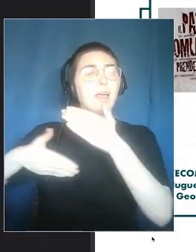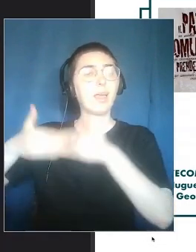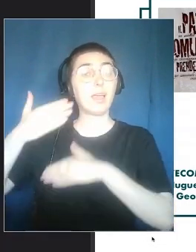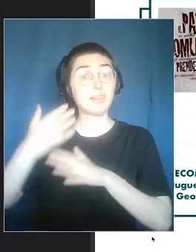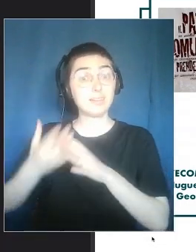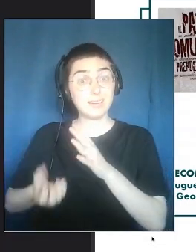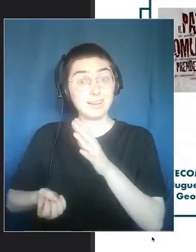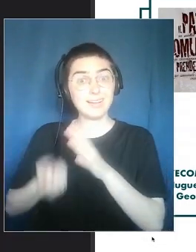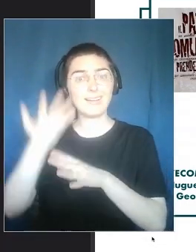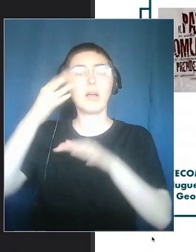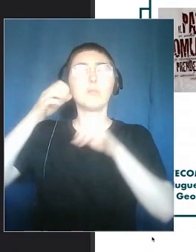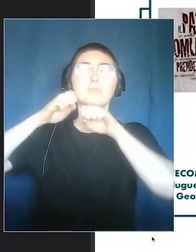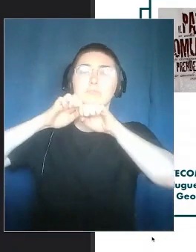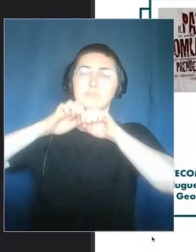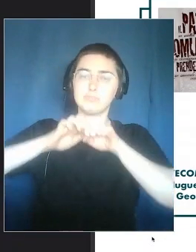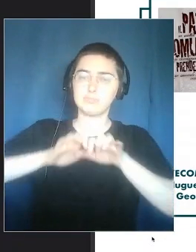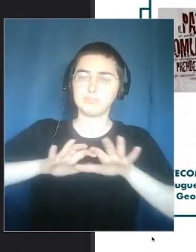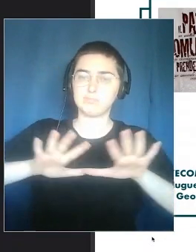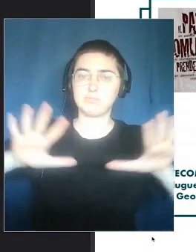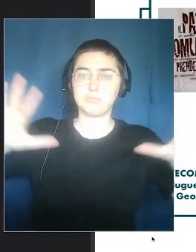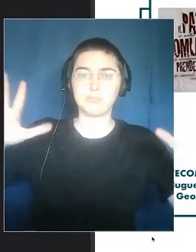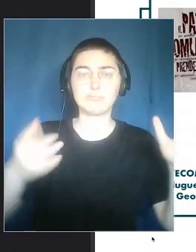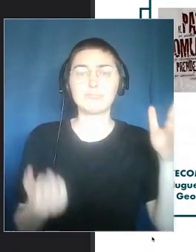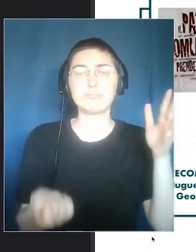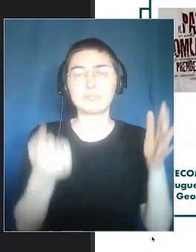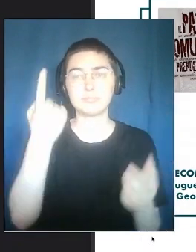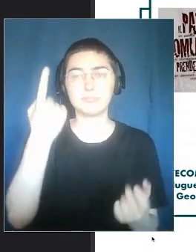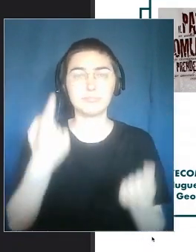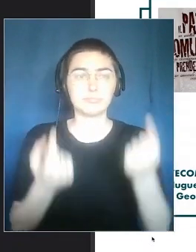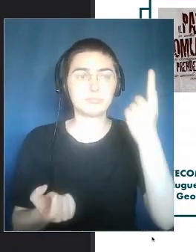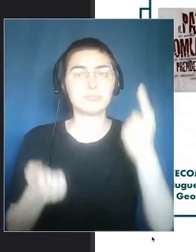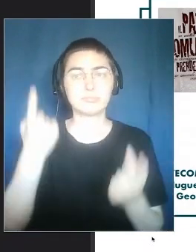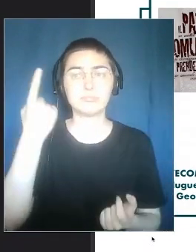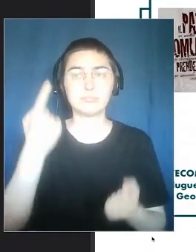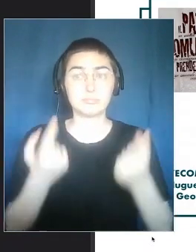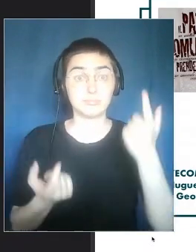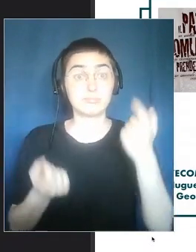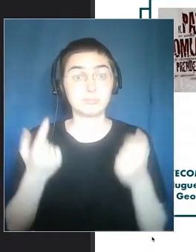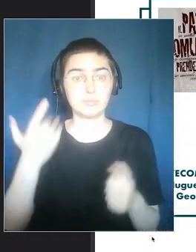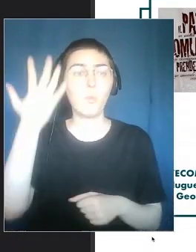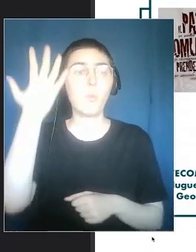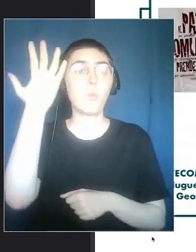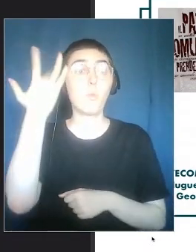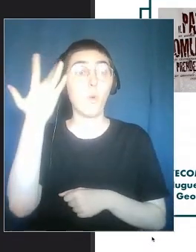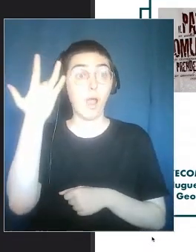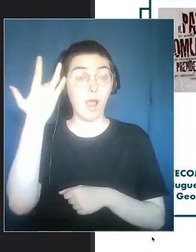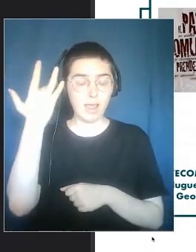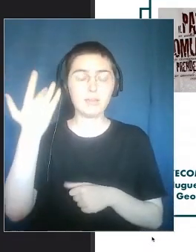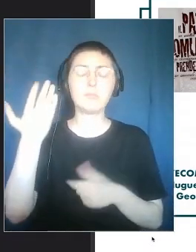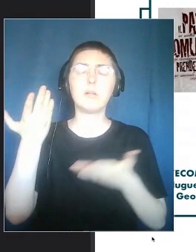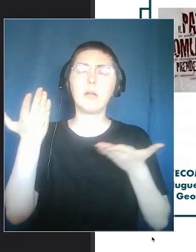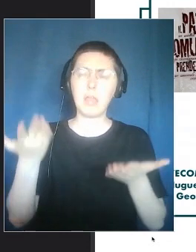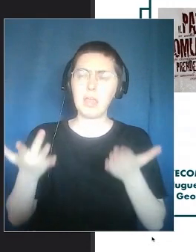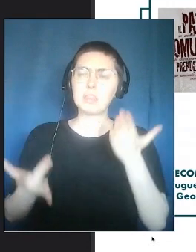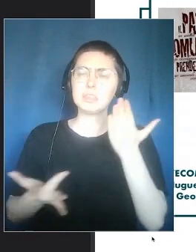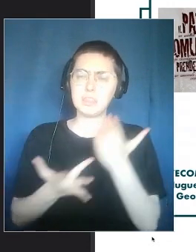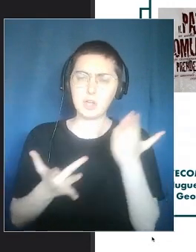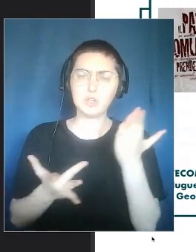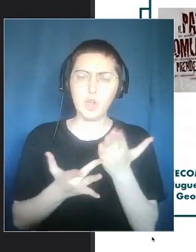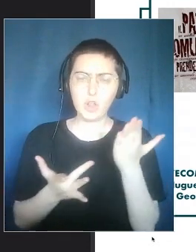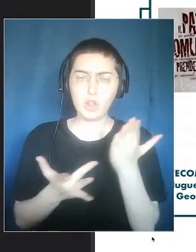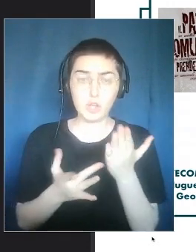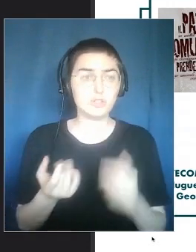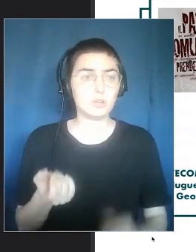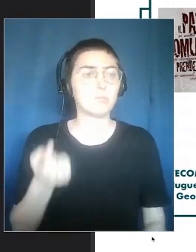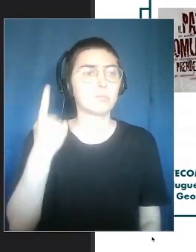and France has been quite widespread. Because beyond the presence